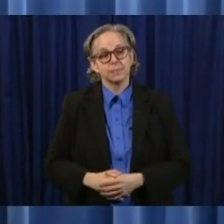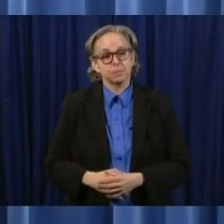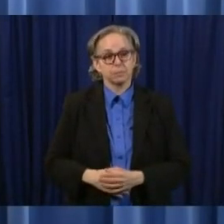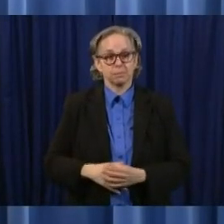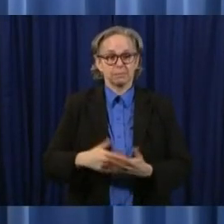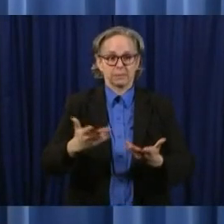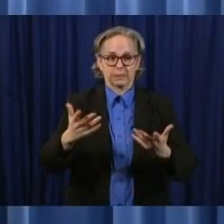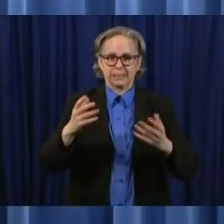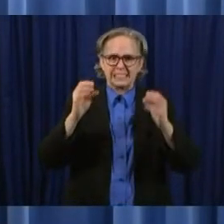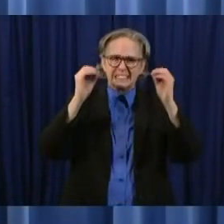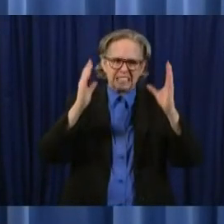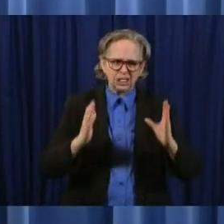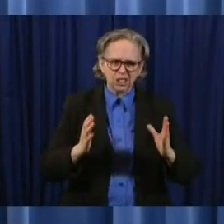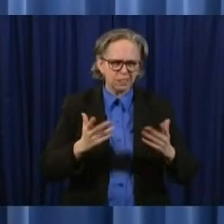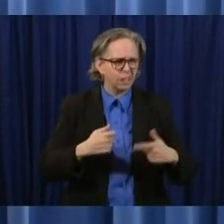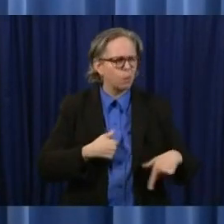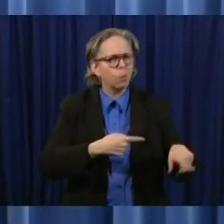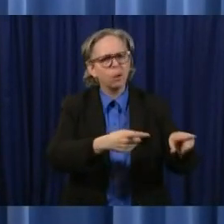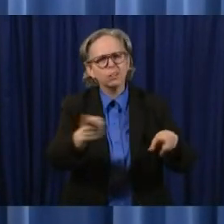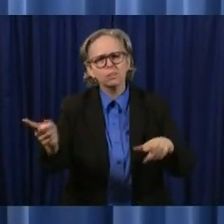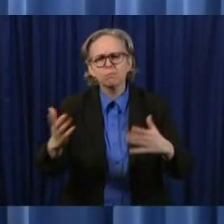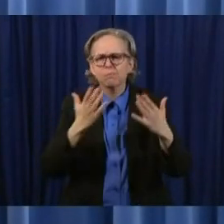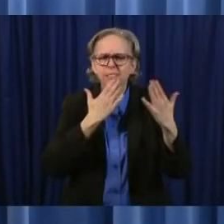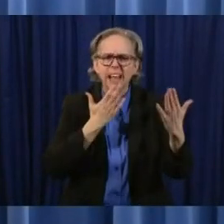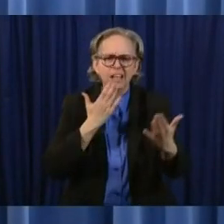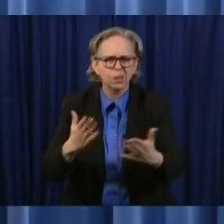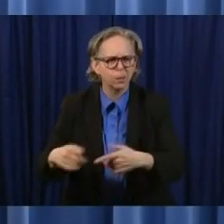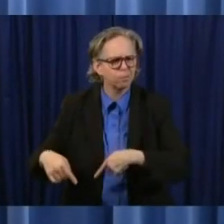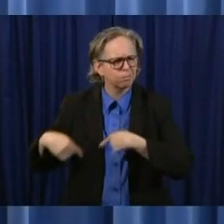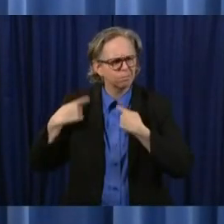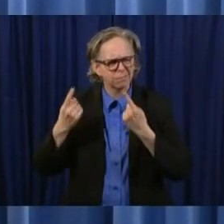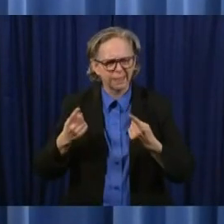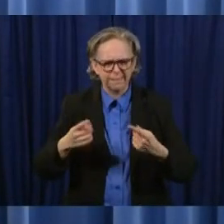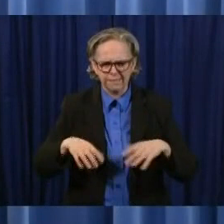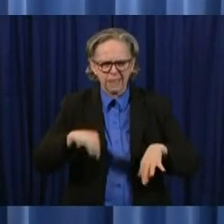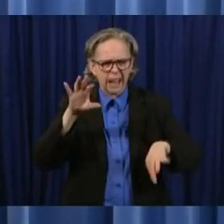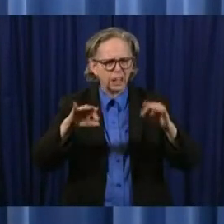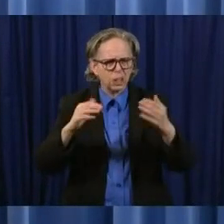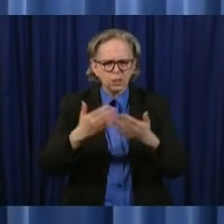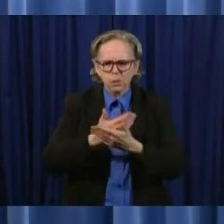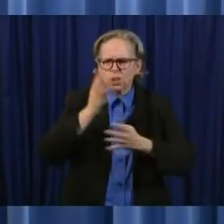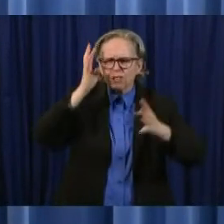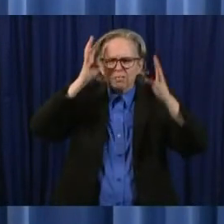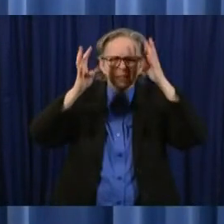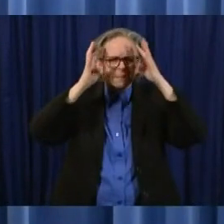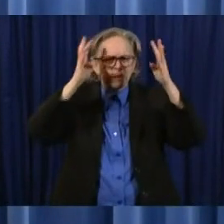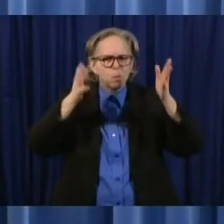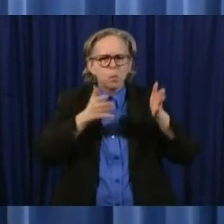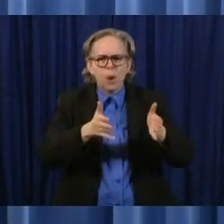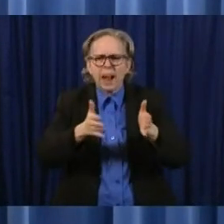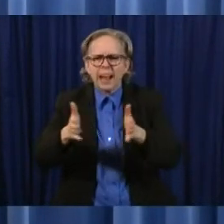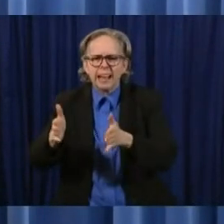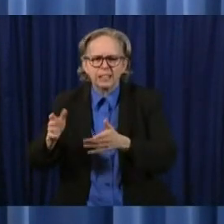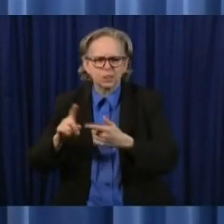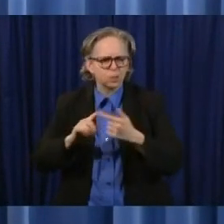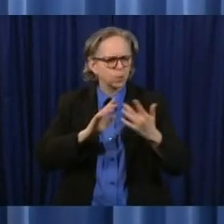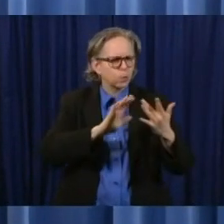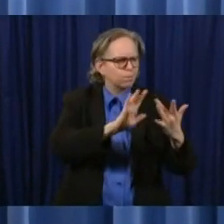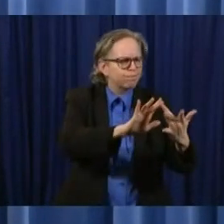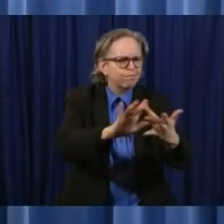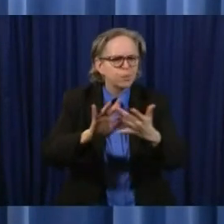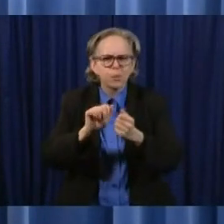really new and innovative ways to engage their students teachers are finding ways to encourage all kinds of learning